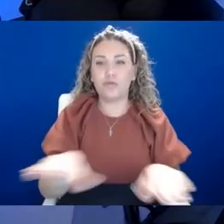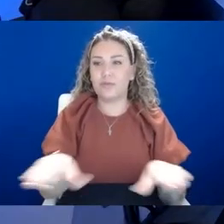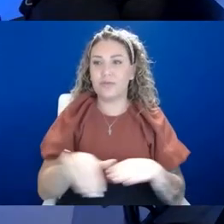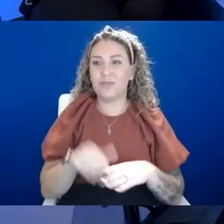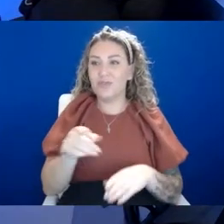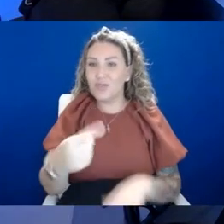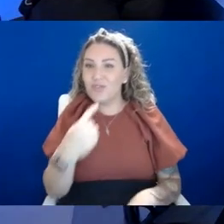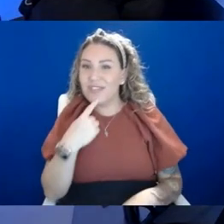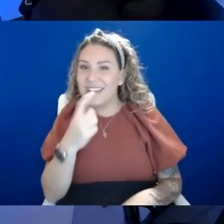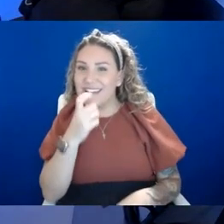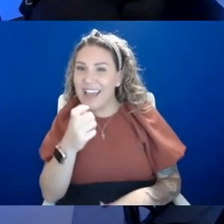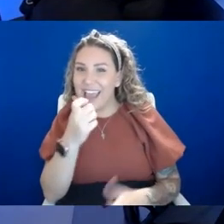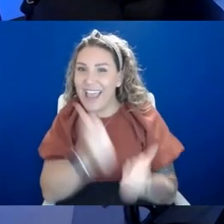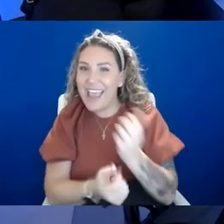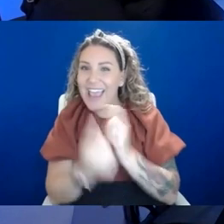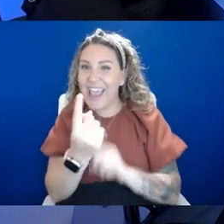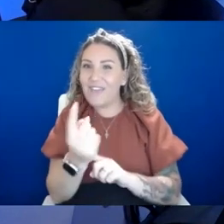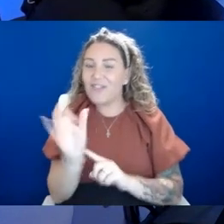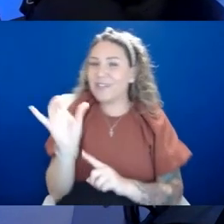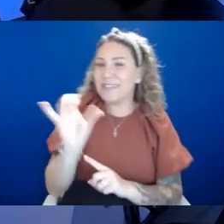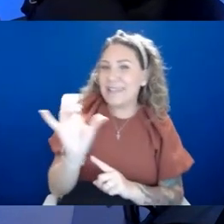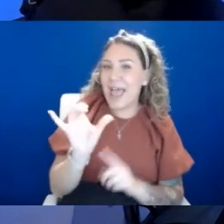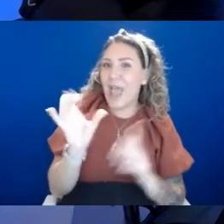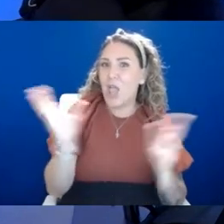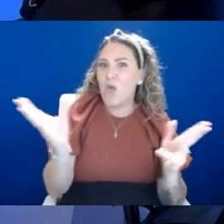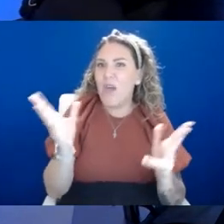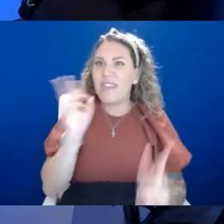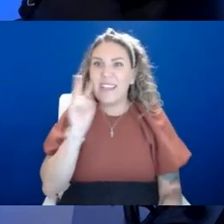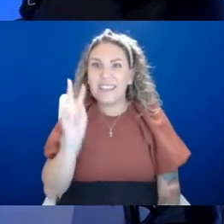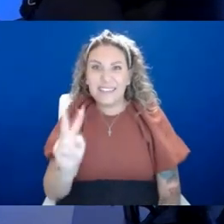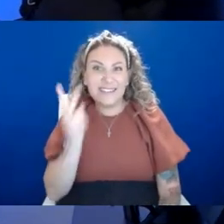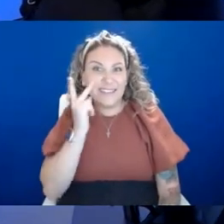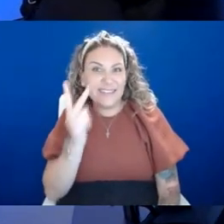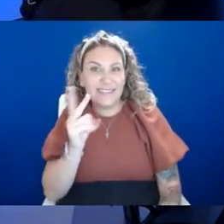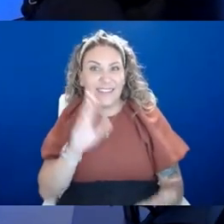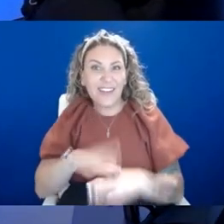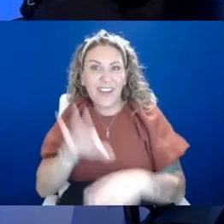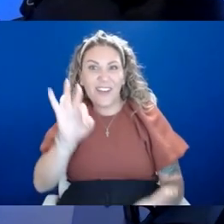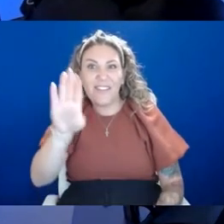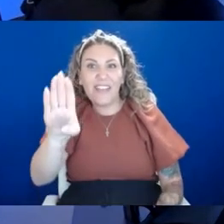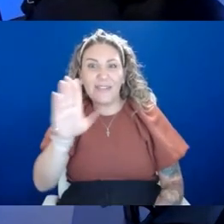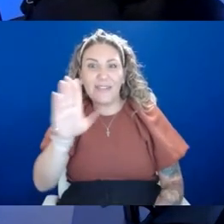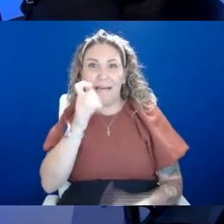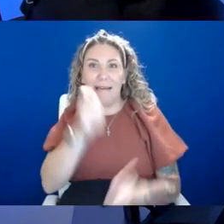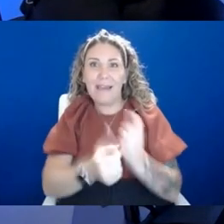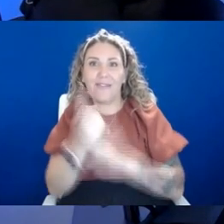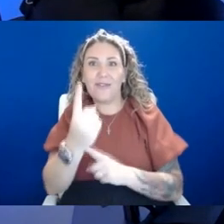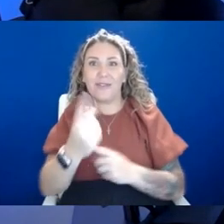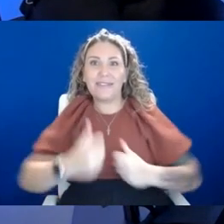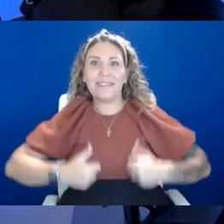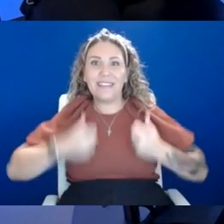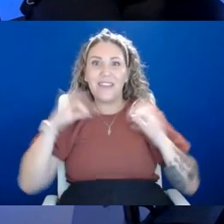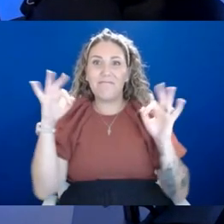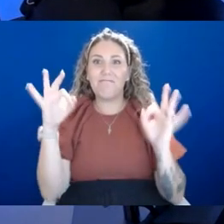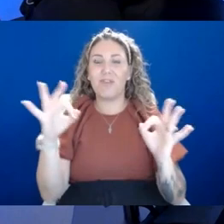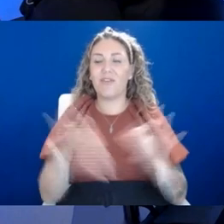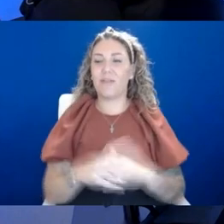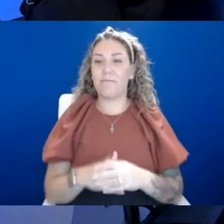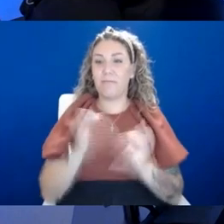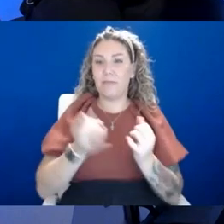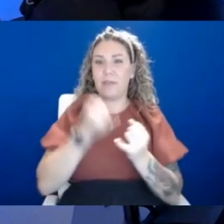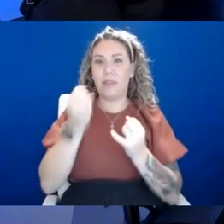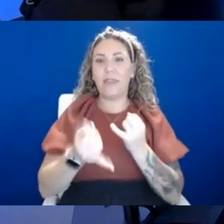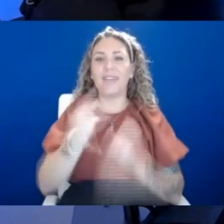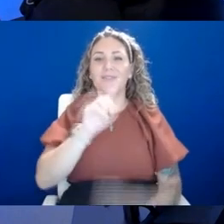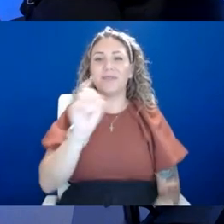everybody's life they portray on Facebook is exactly what it is, right? Not everybody's life is perfect. Uh, question, I want, last question is,